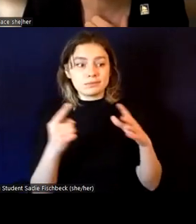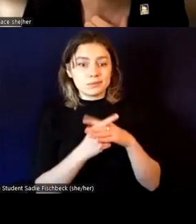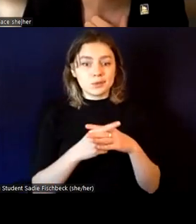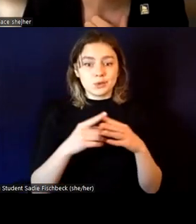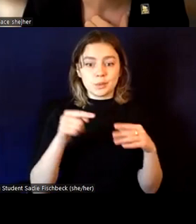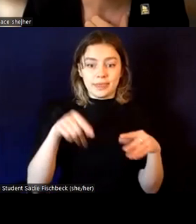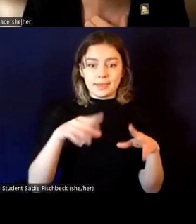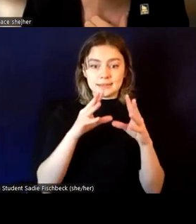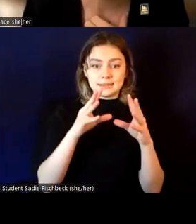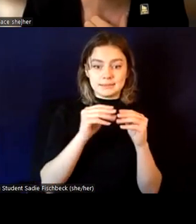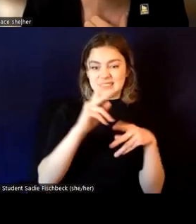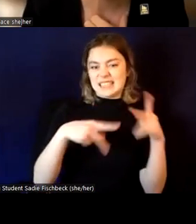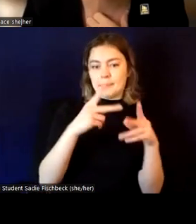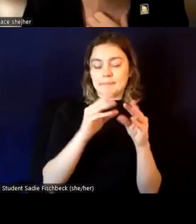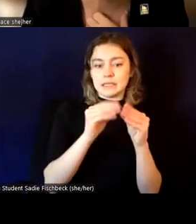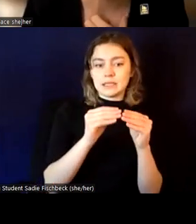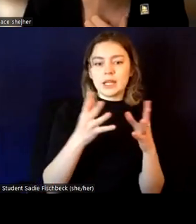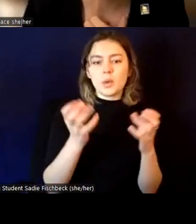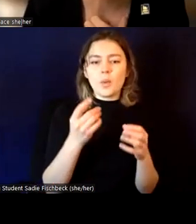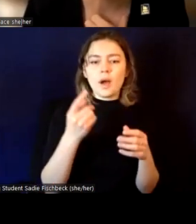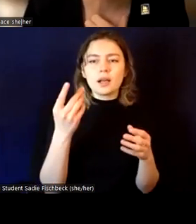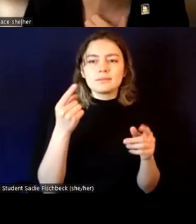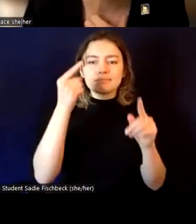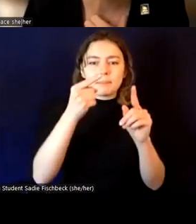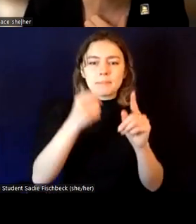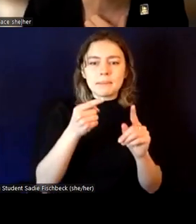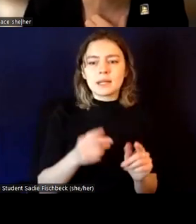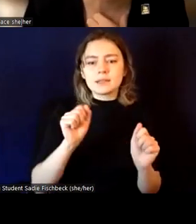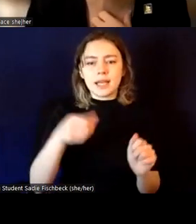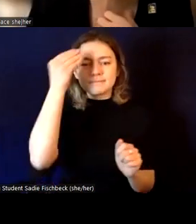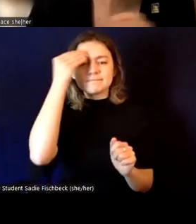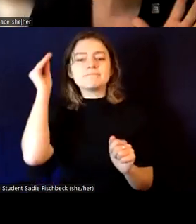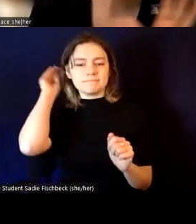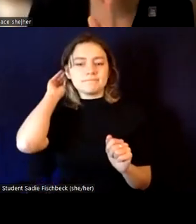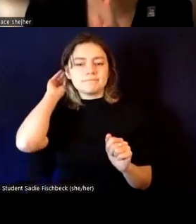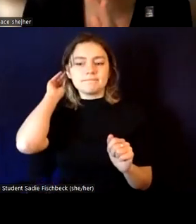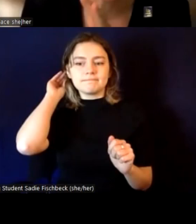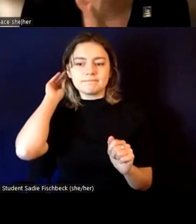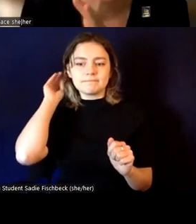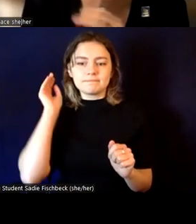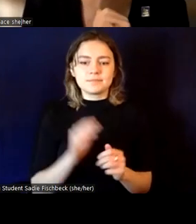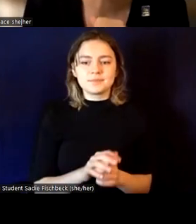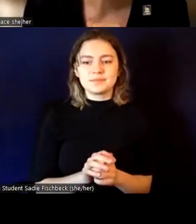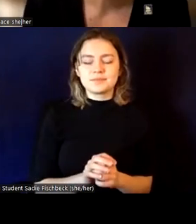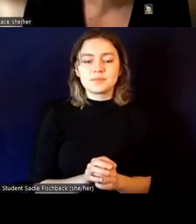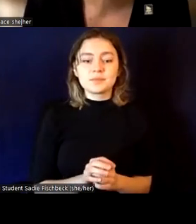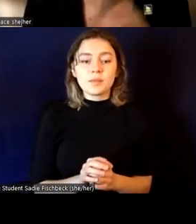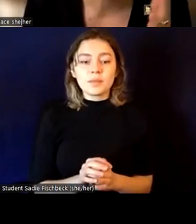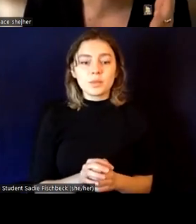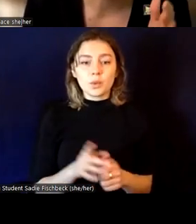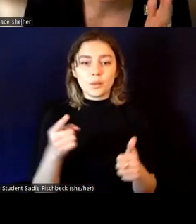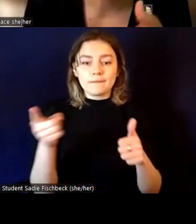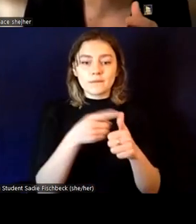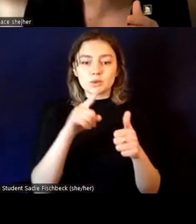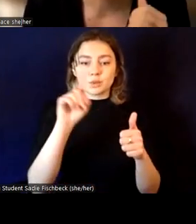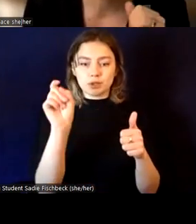And, um, like, so that, that we don't have sort of information paralysis. And so our final takeaway speed round question is what's